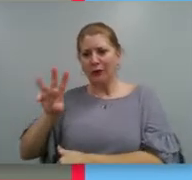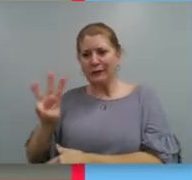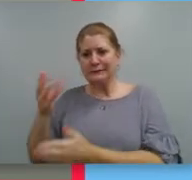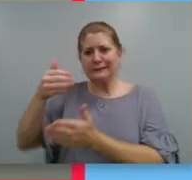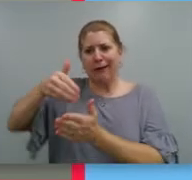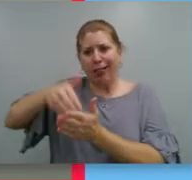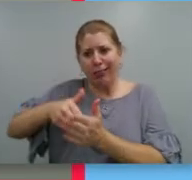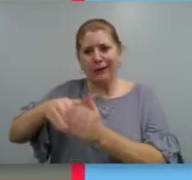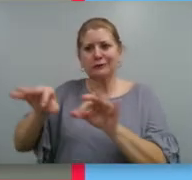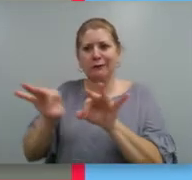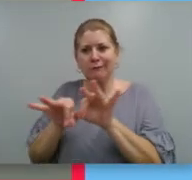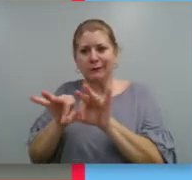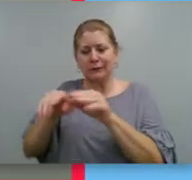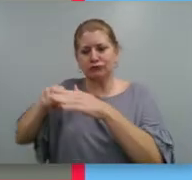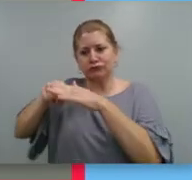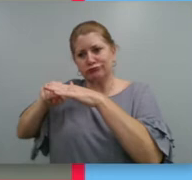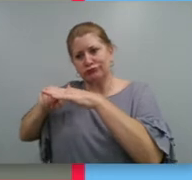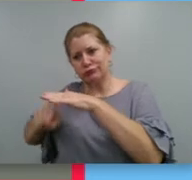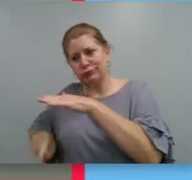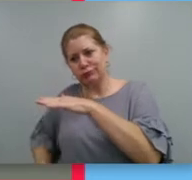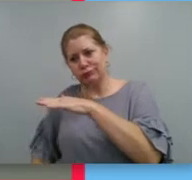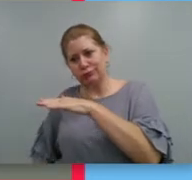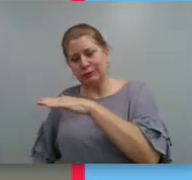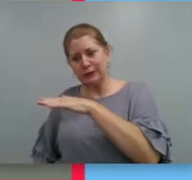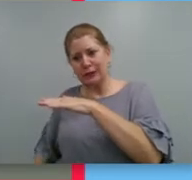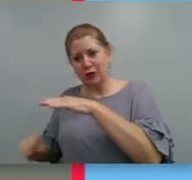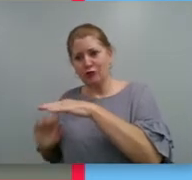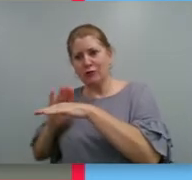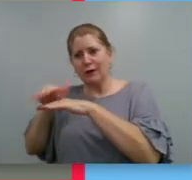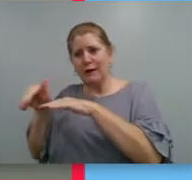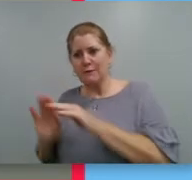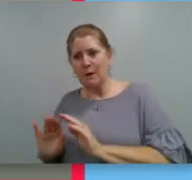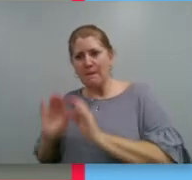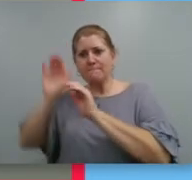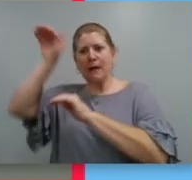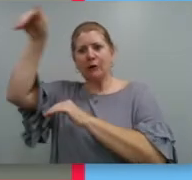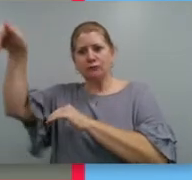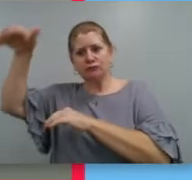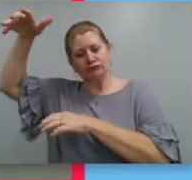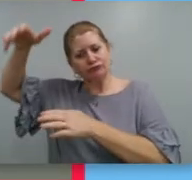low sea level. That's deep enough to completely cover Mount Everest.